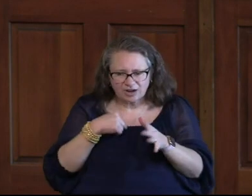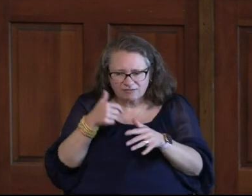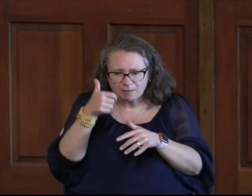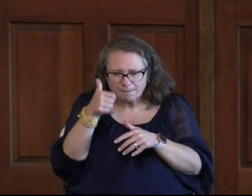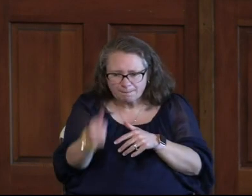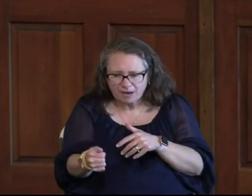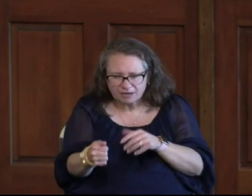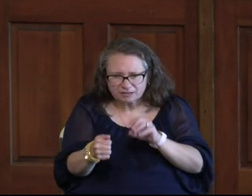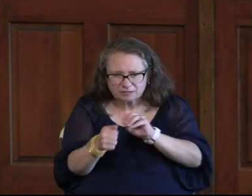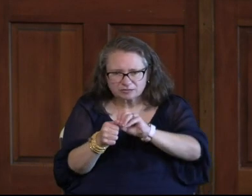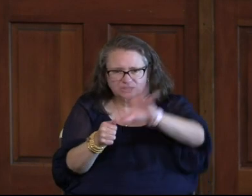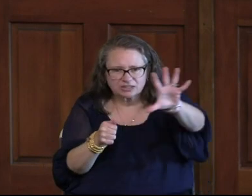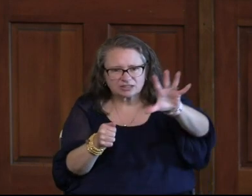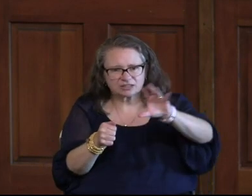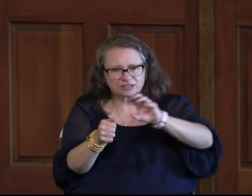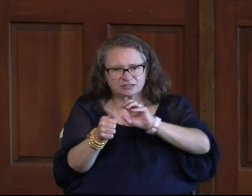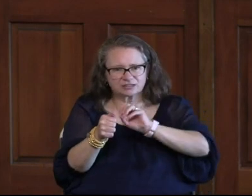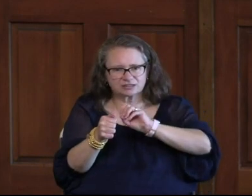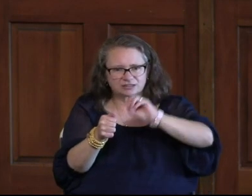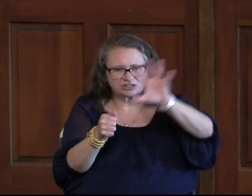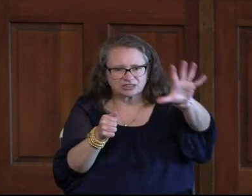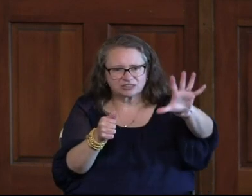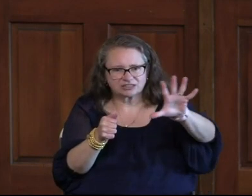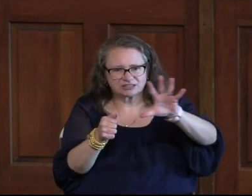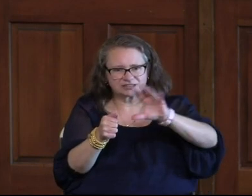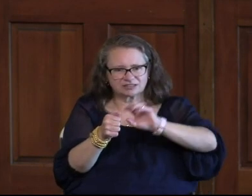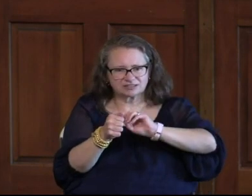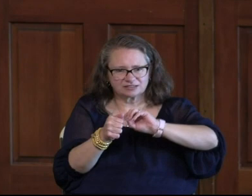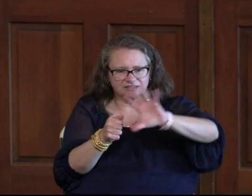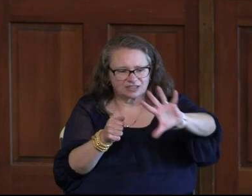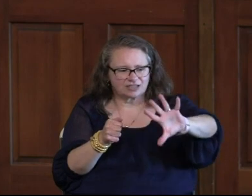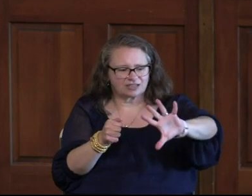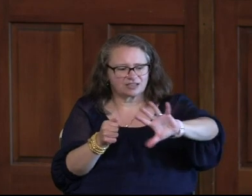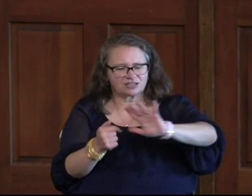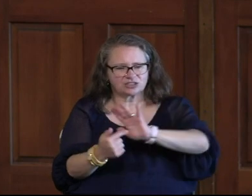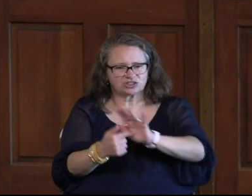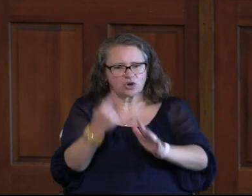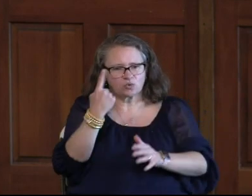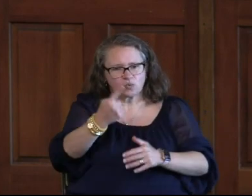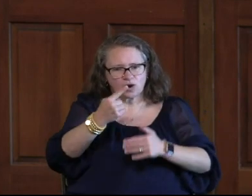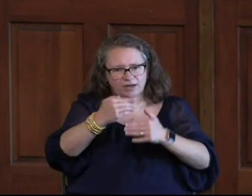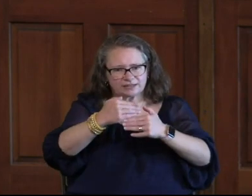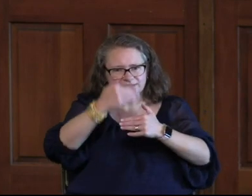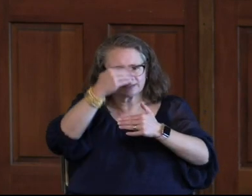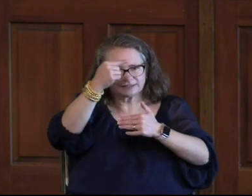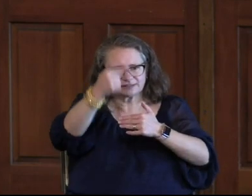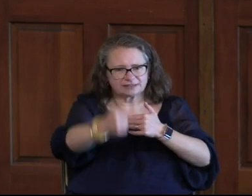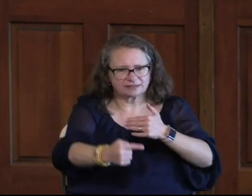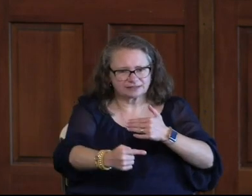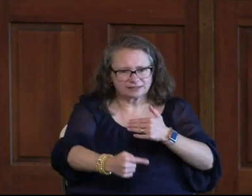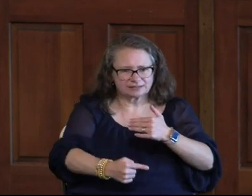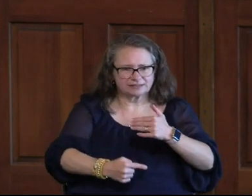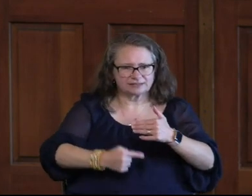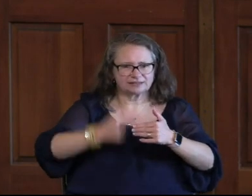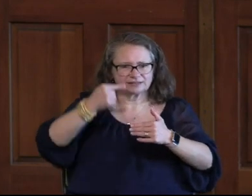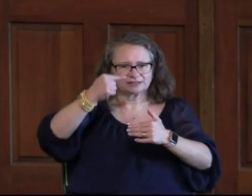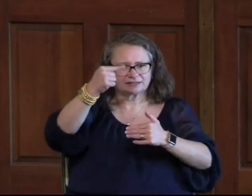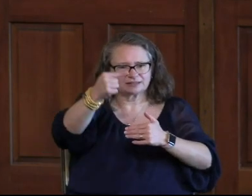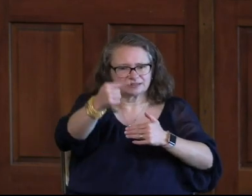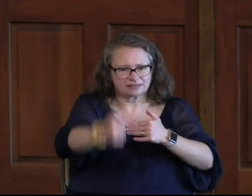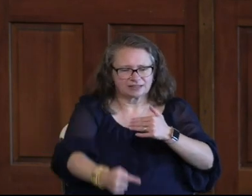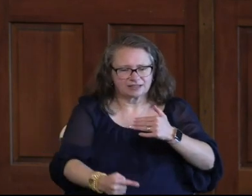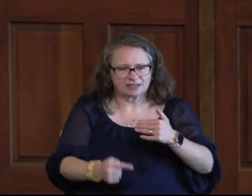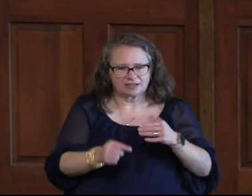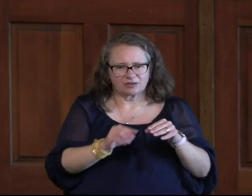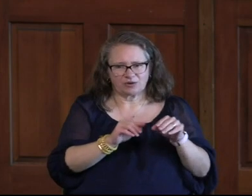button And she pressed And it went Cha-ching Cha-ching And it could show One slide at a time We have moved Light